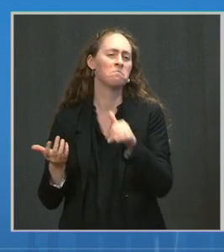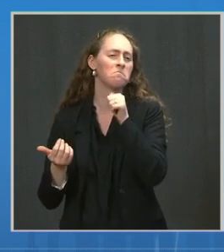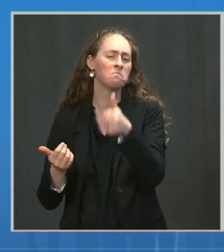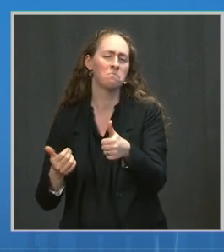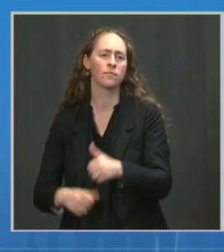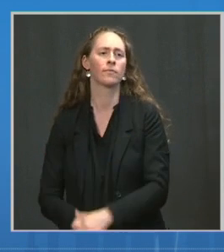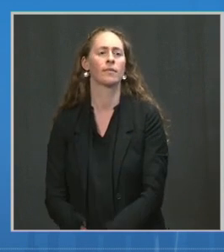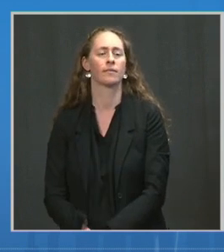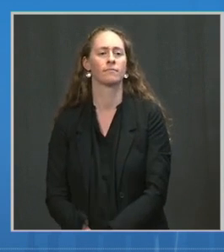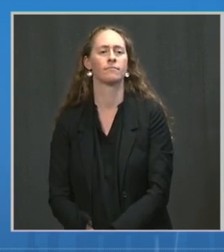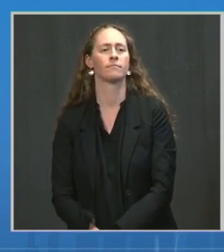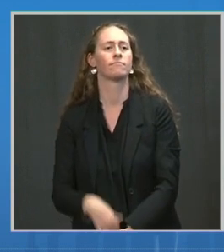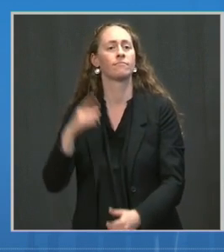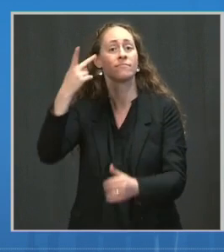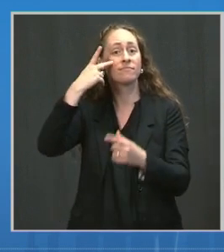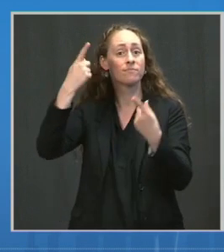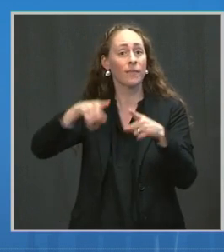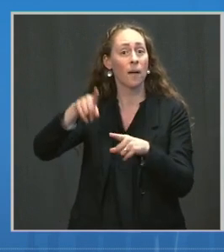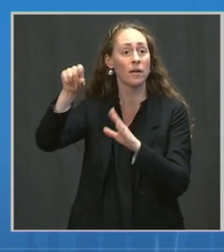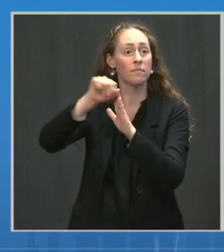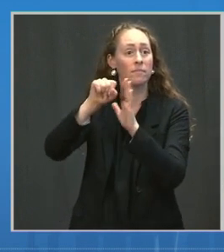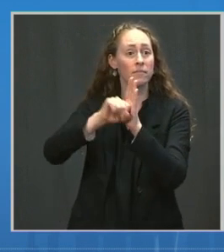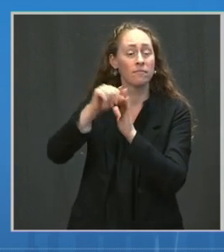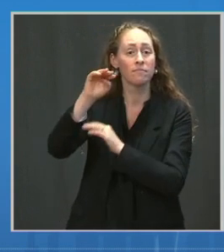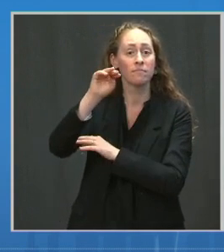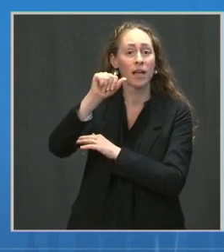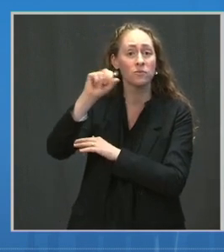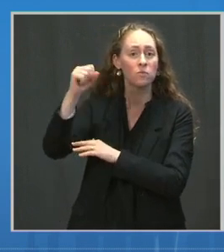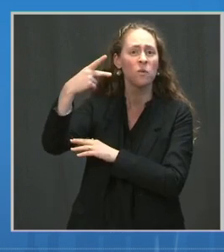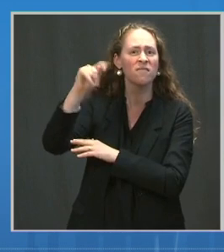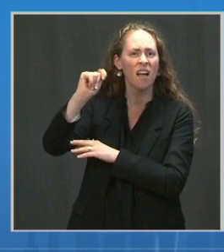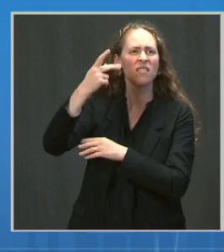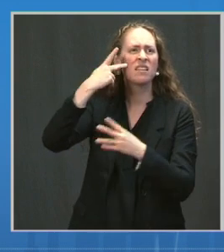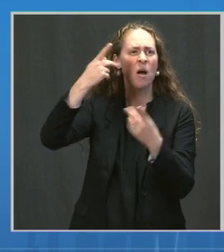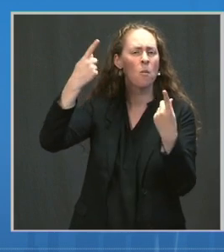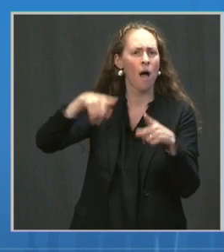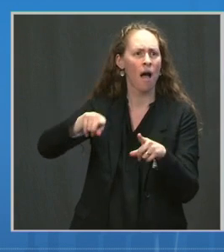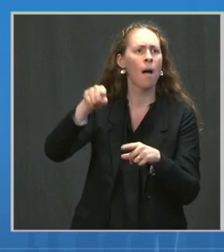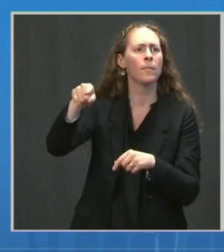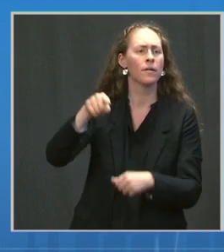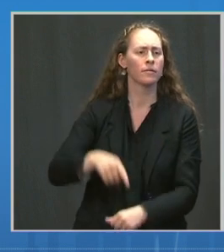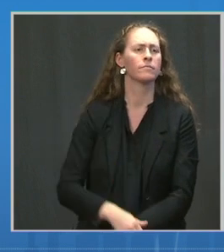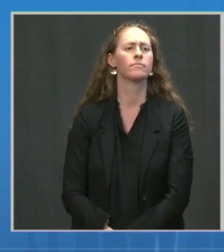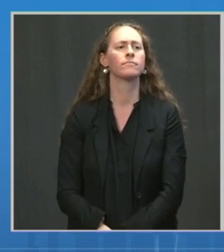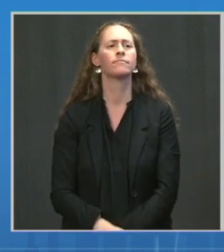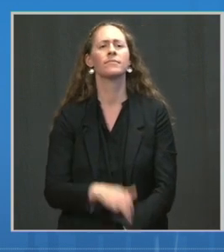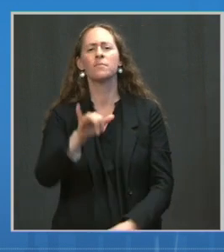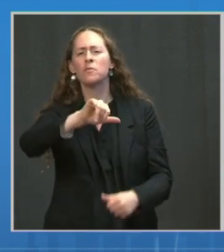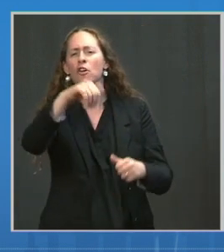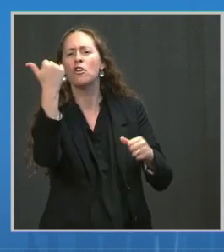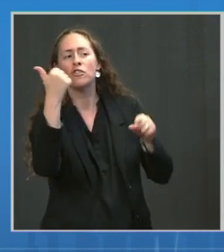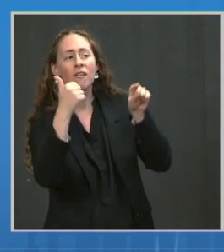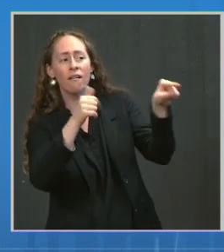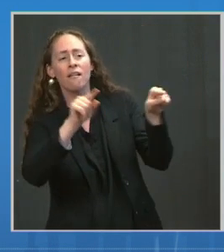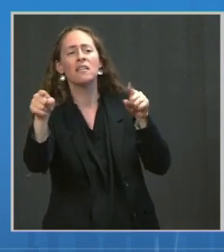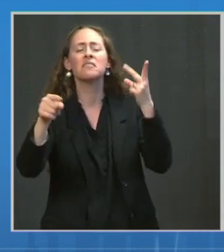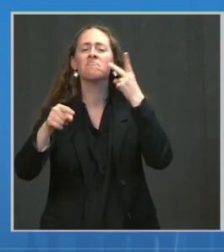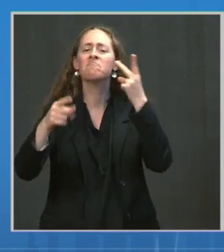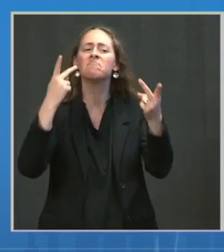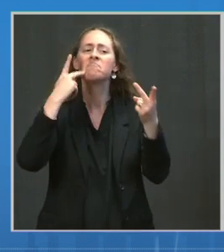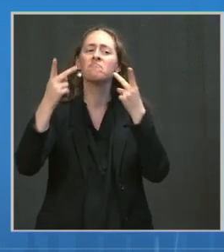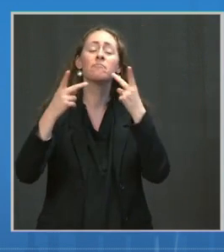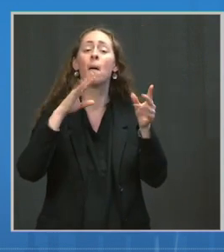Massachusetts, in Provincetown. And we see it in all other situations. An important point to bring up